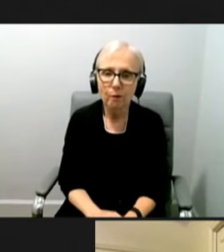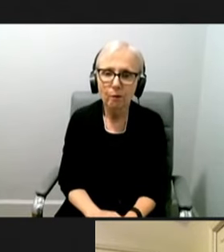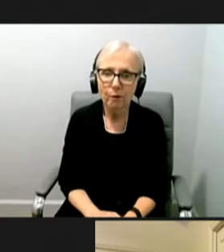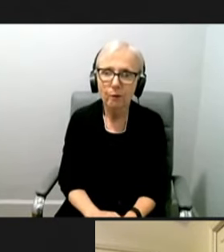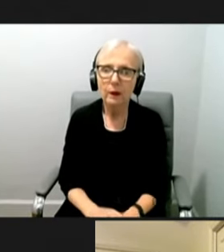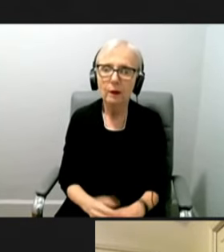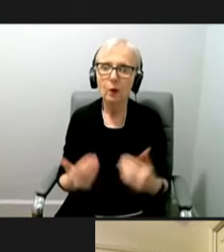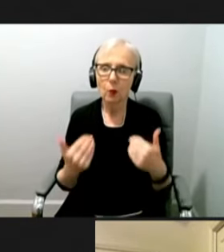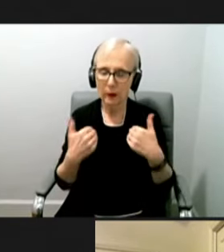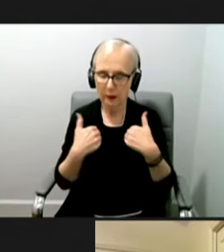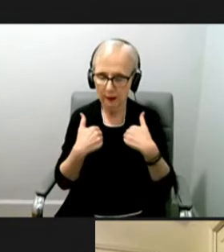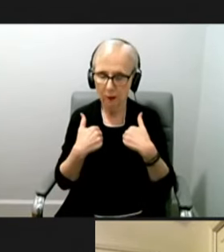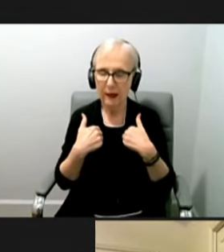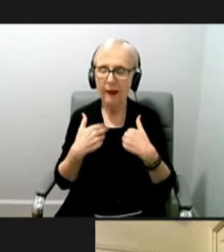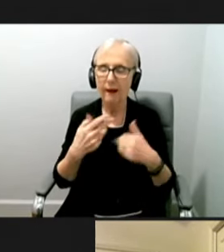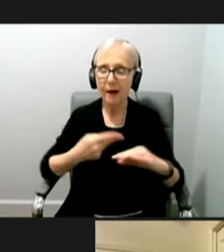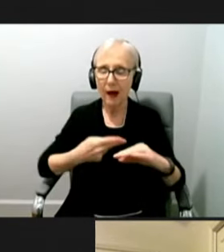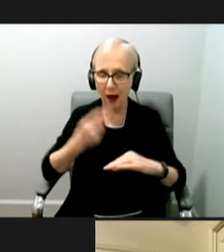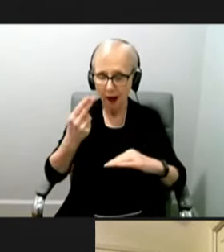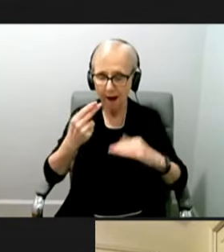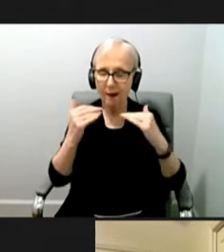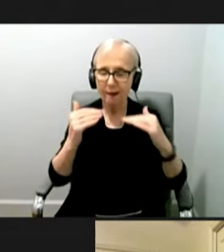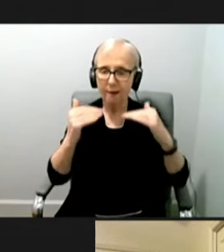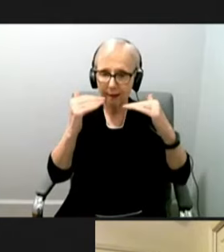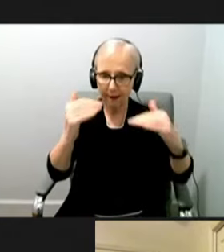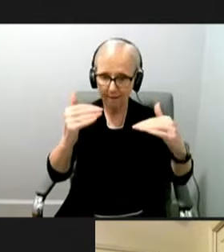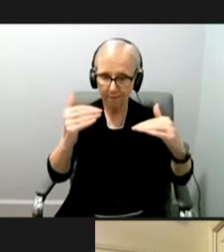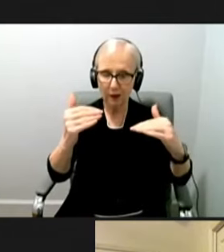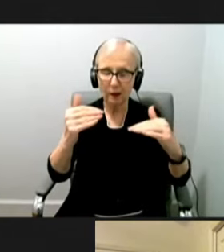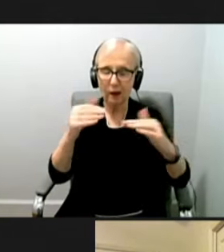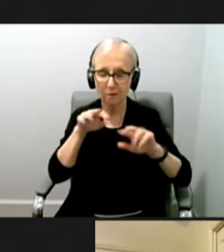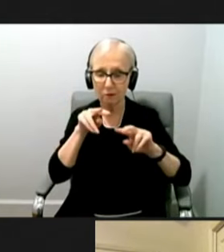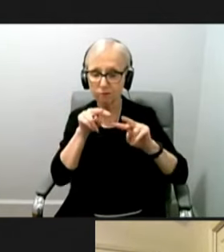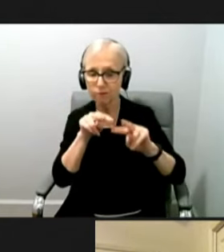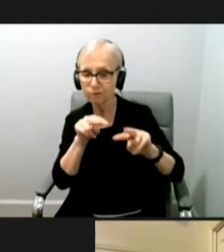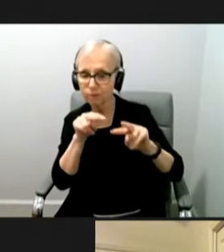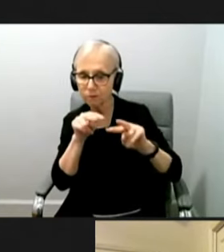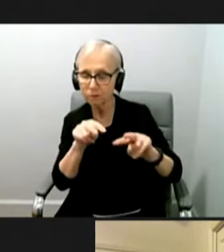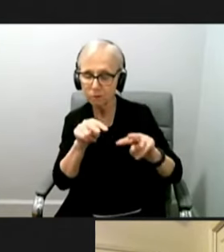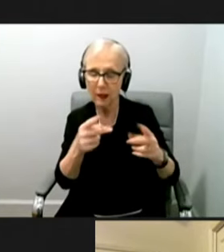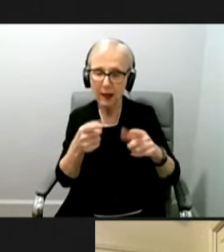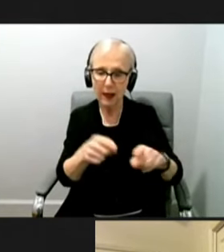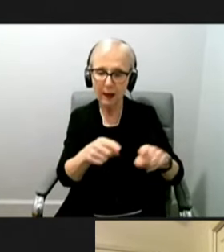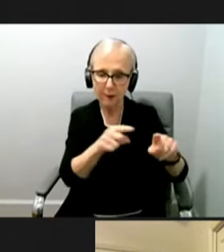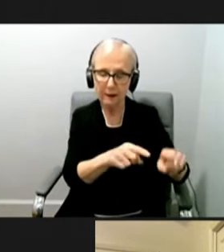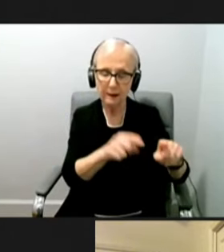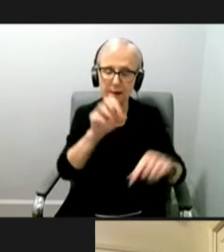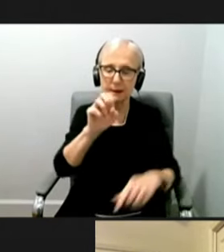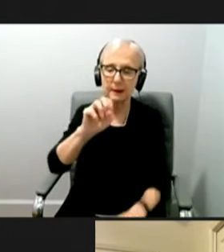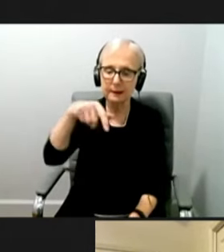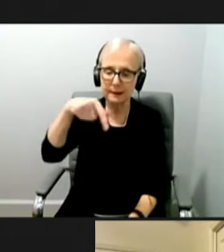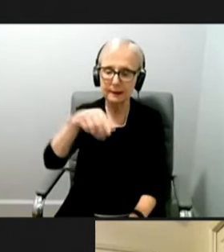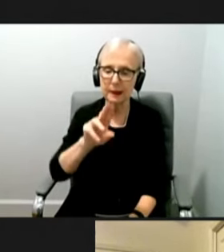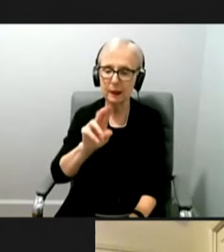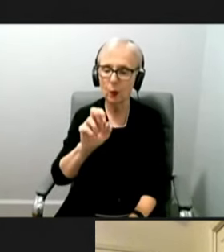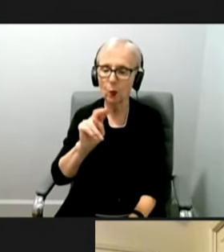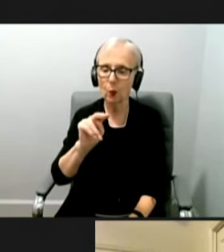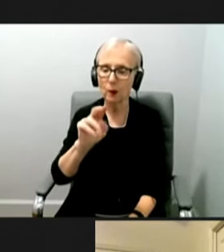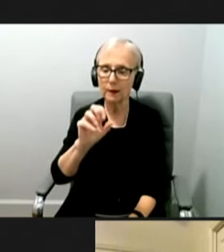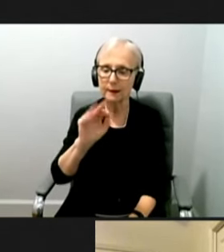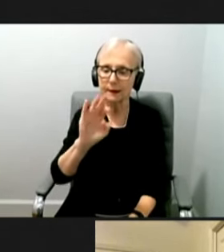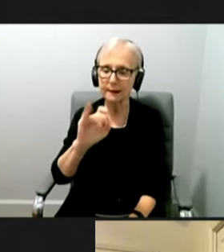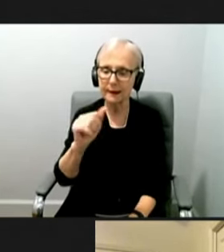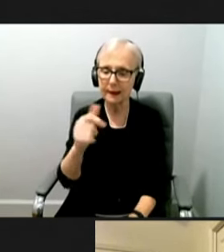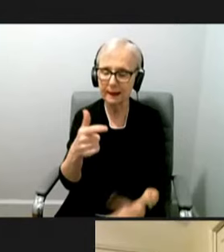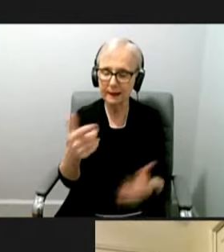We do think we have a very high level of sequence surveillance happening here in Colorado. Sequencing that's done here in the state laboratory, as well as our clinical